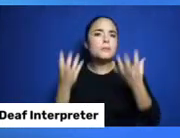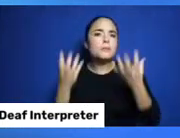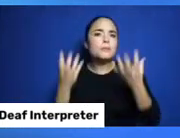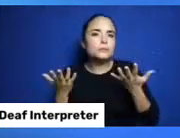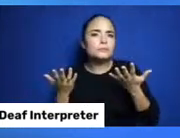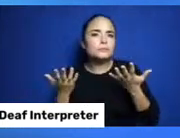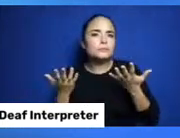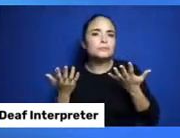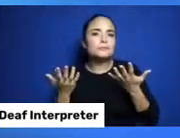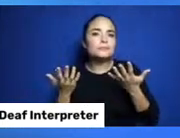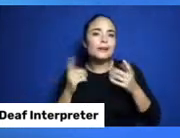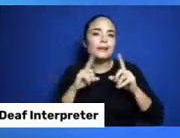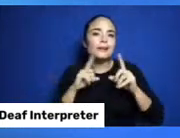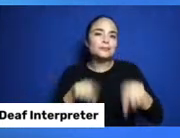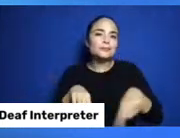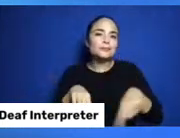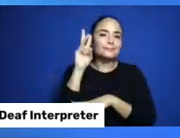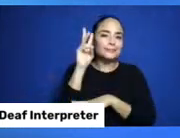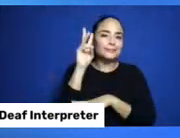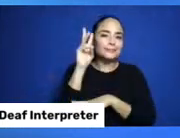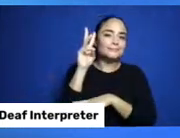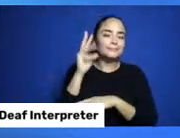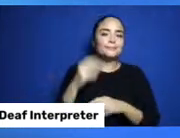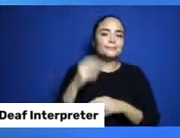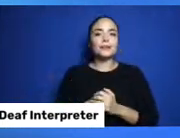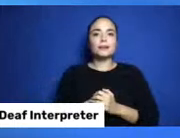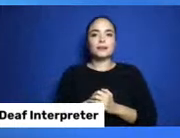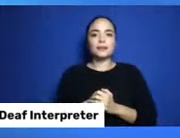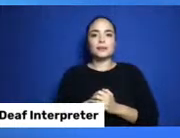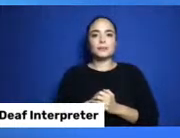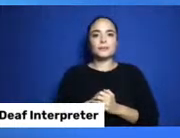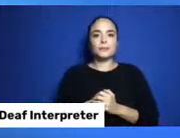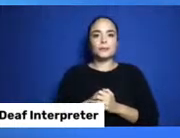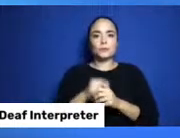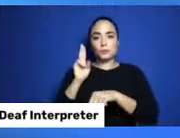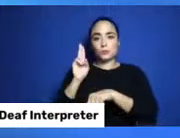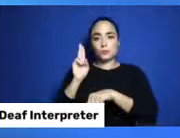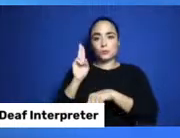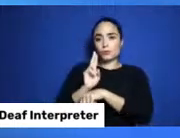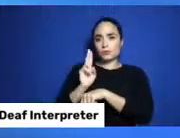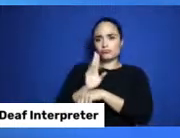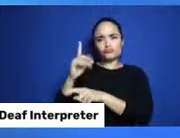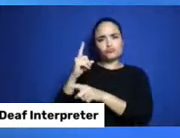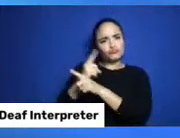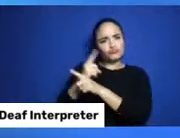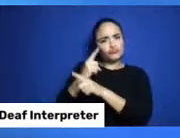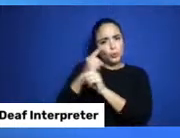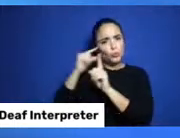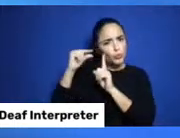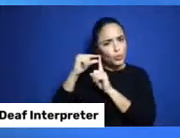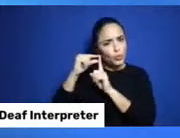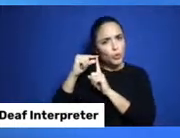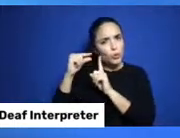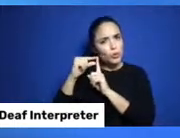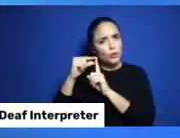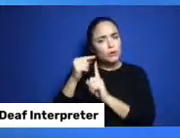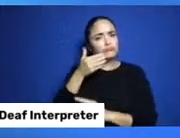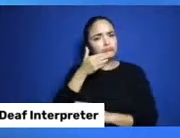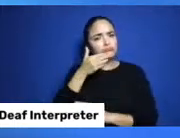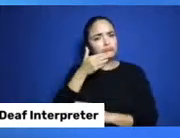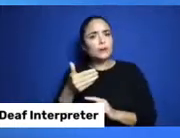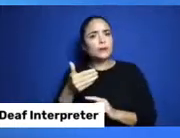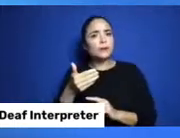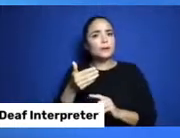six. And sure, while using familiar terminology is great and it's an entry point to talking about birch bark